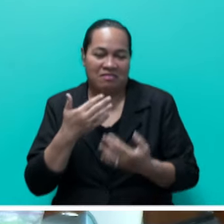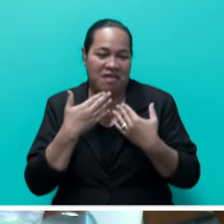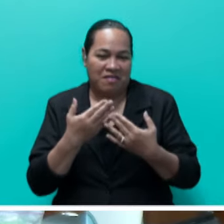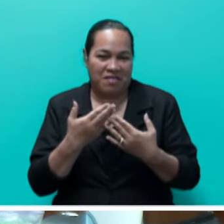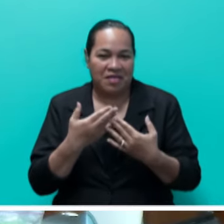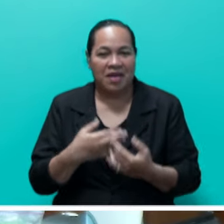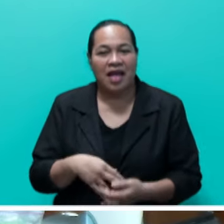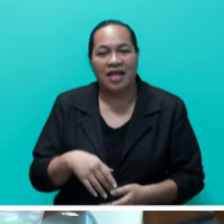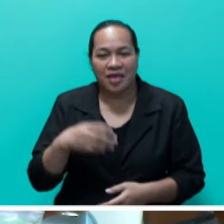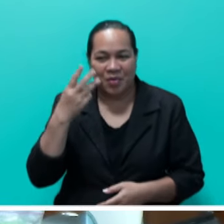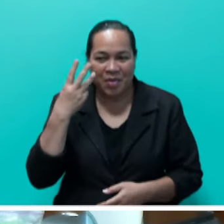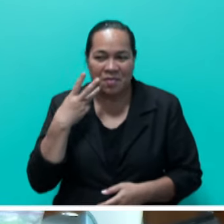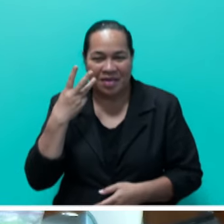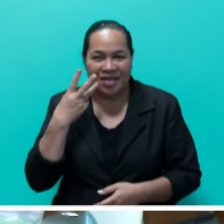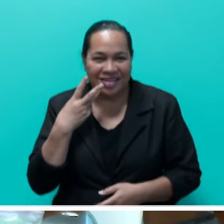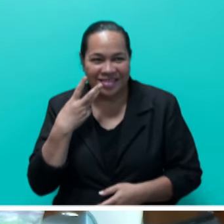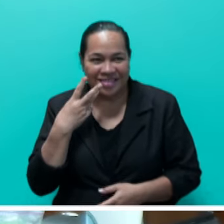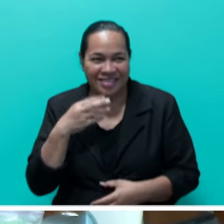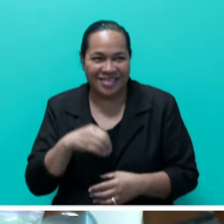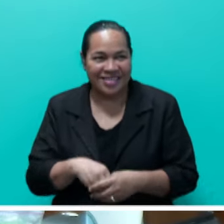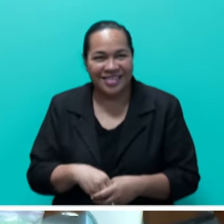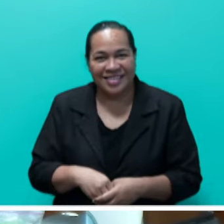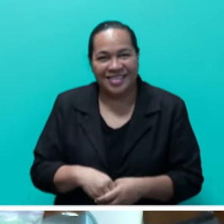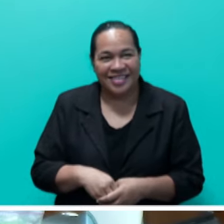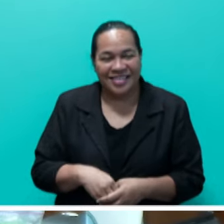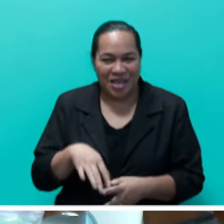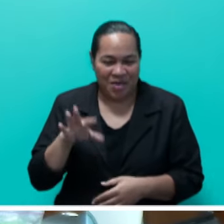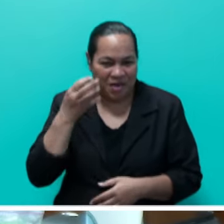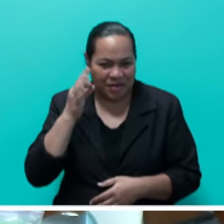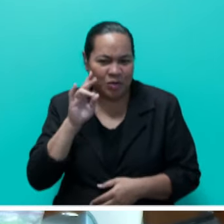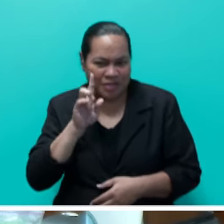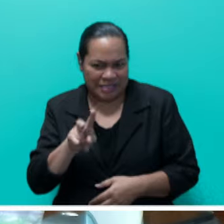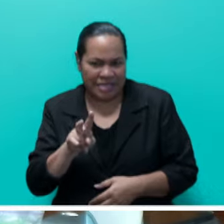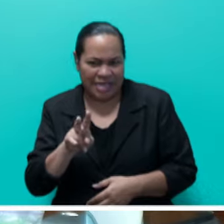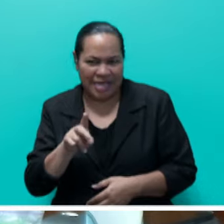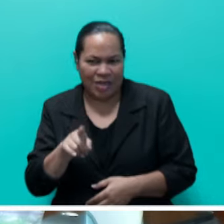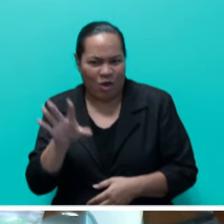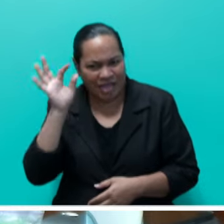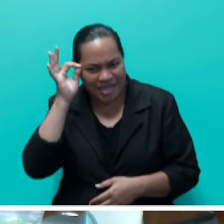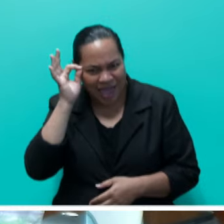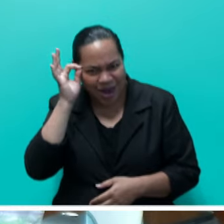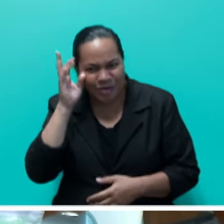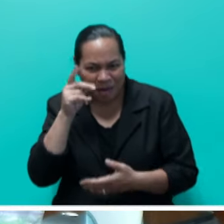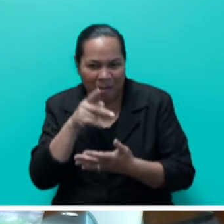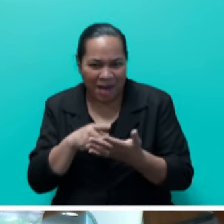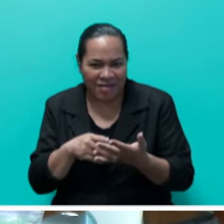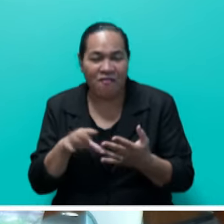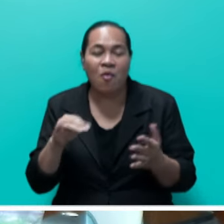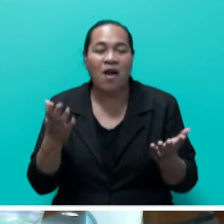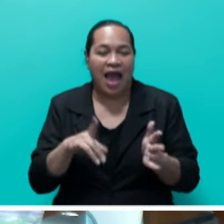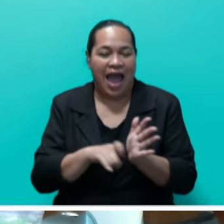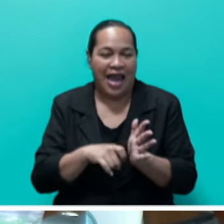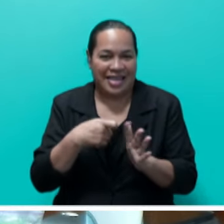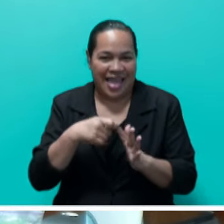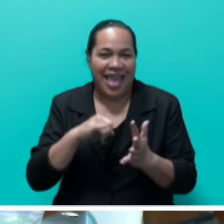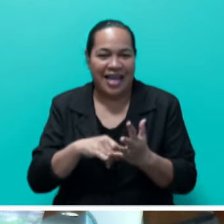to National Life. And you'll see that the RKS boys are also wearing their distinct tie. You can see the yellow in part of it. They're also